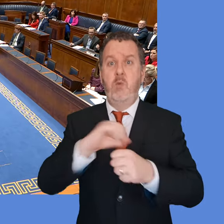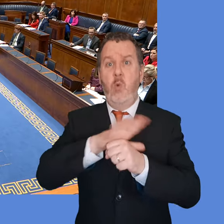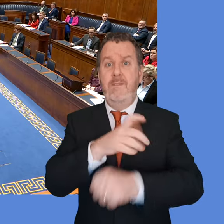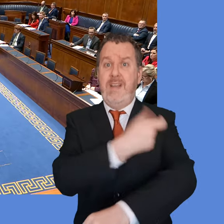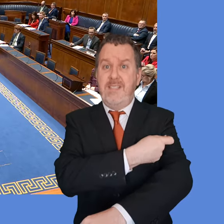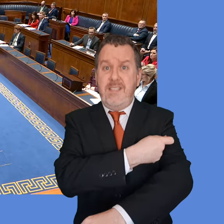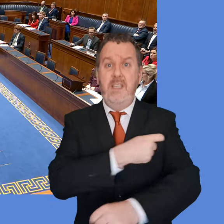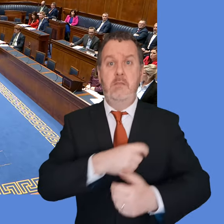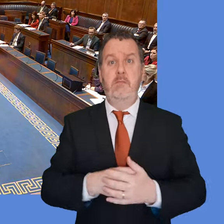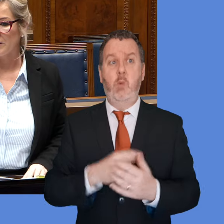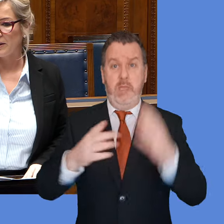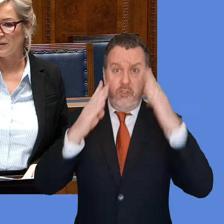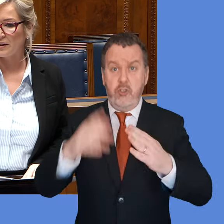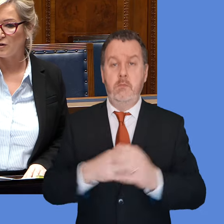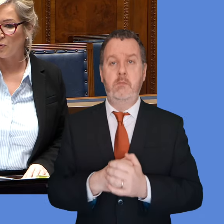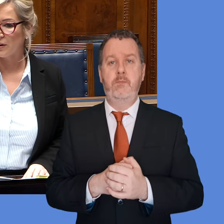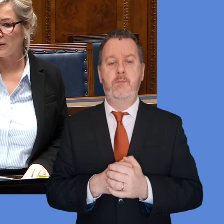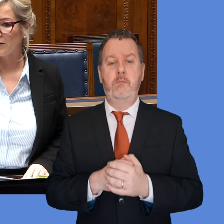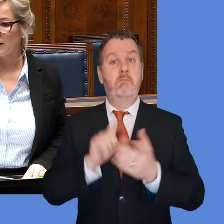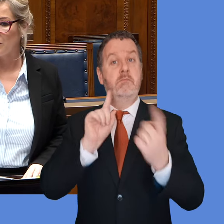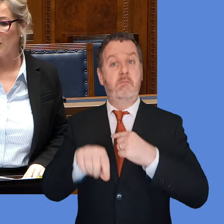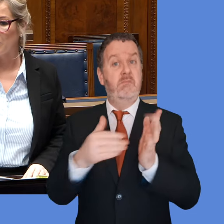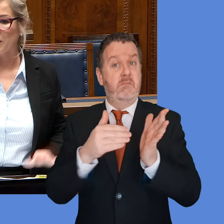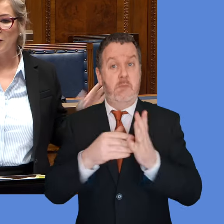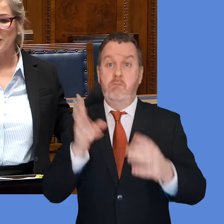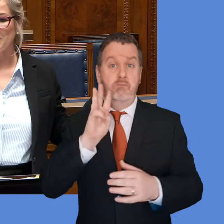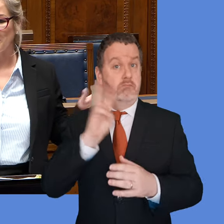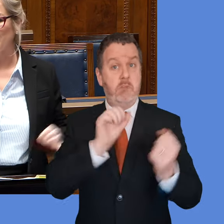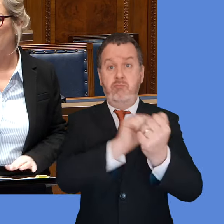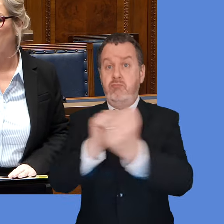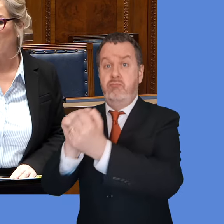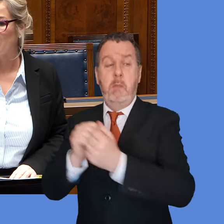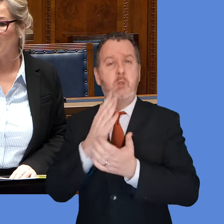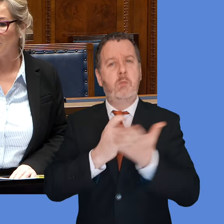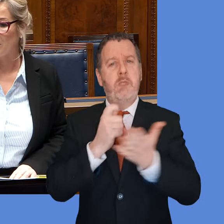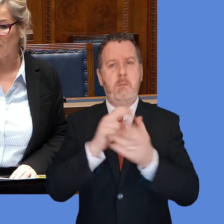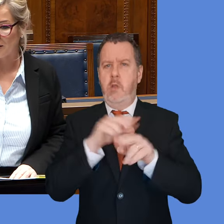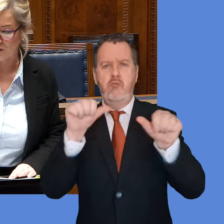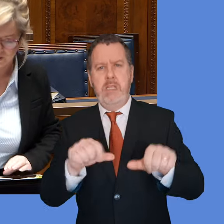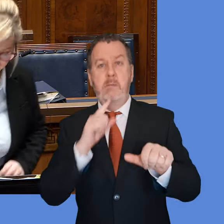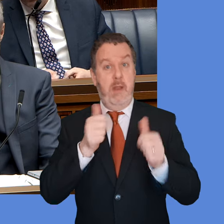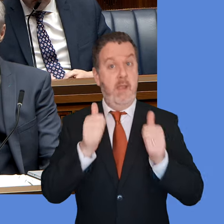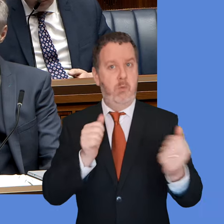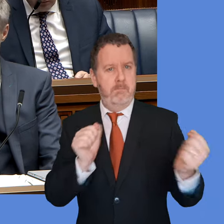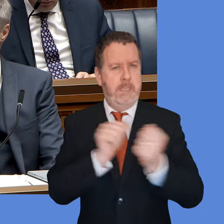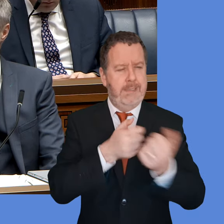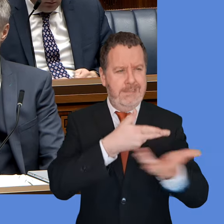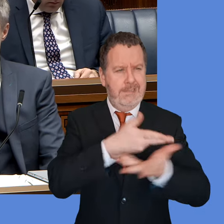happy to meet with anybody who writes in and requests the meeting. I think it's important that even whenever we agree or disagree on things that we're able to have the conversations.